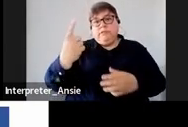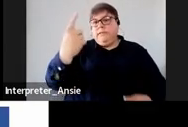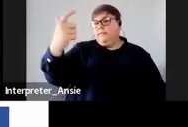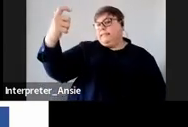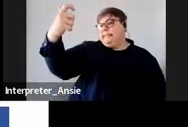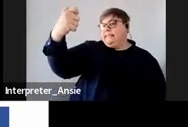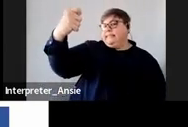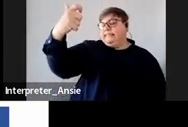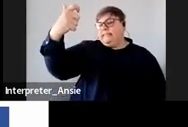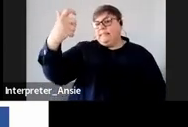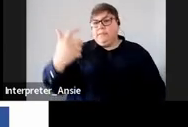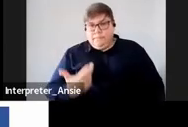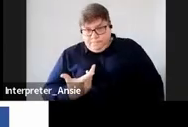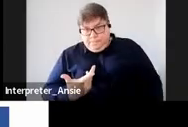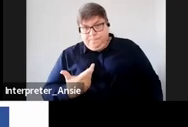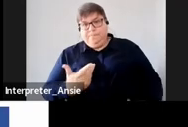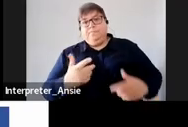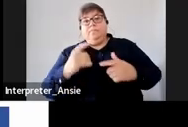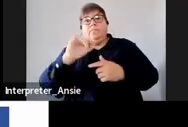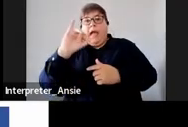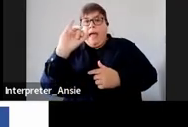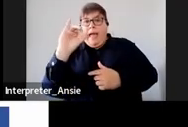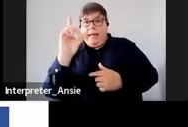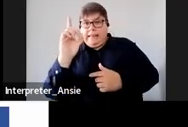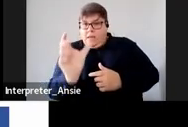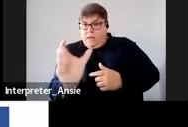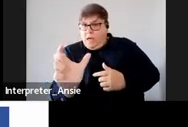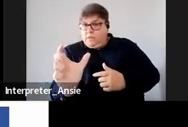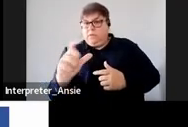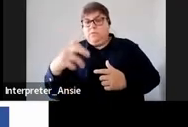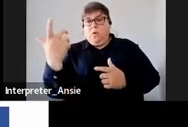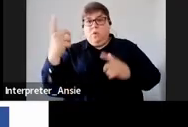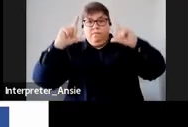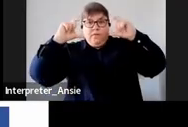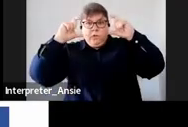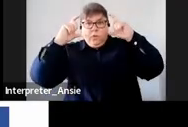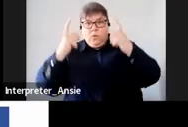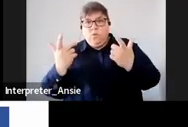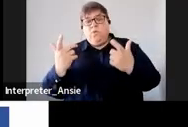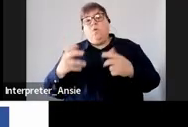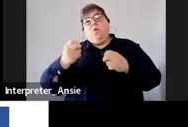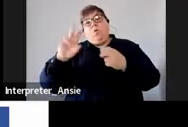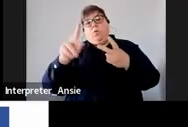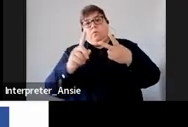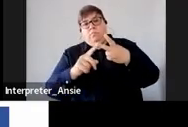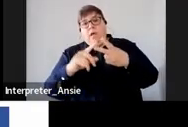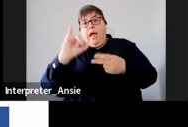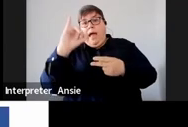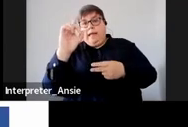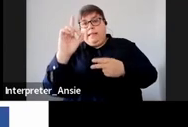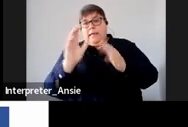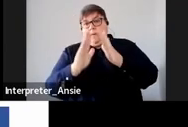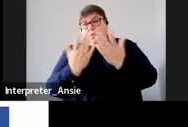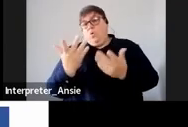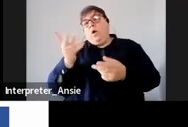you took a picture of yourself holding your ID or ID card will also request you to submit your ID book or ID card